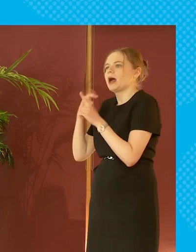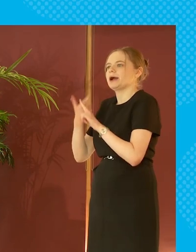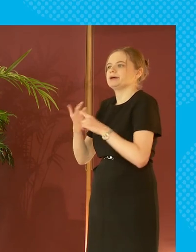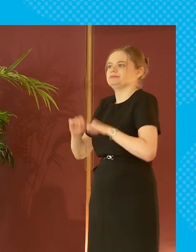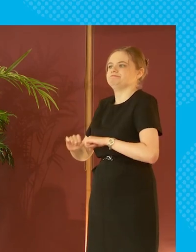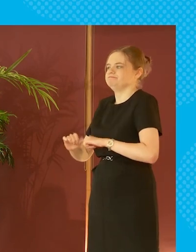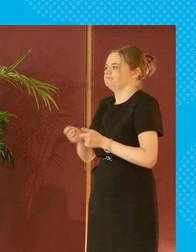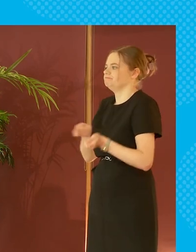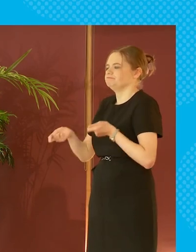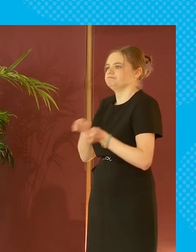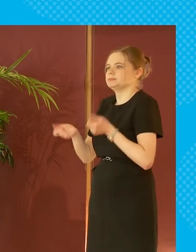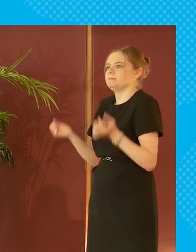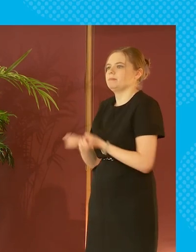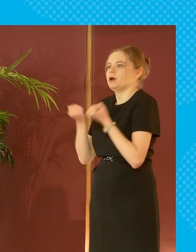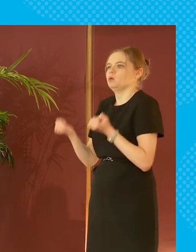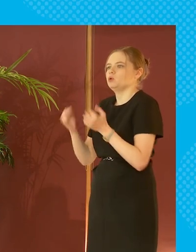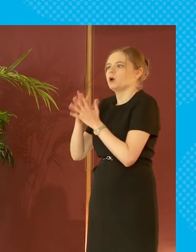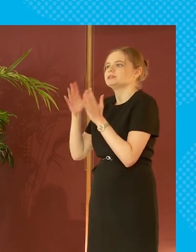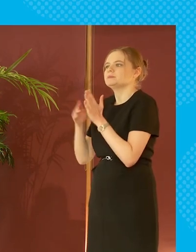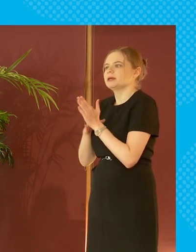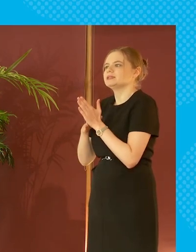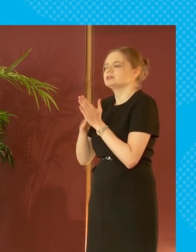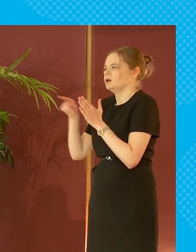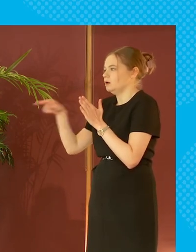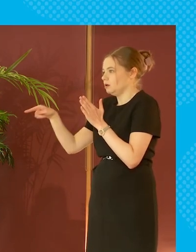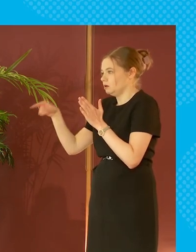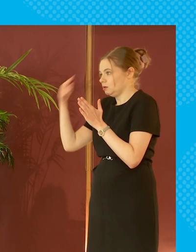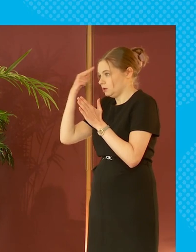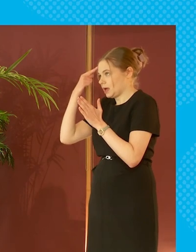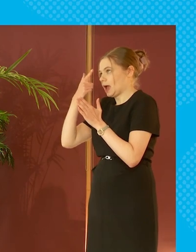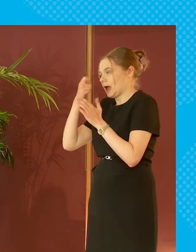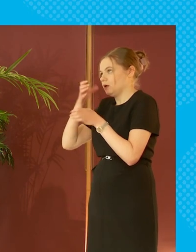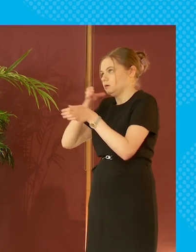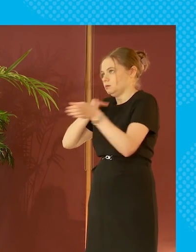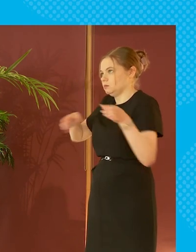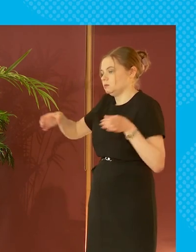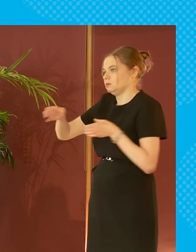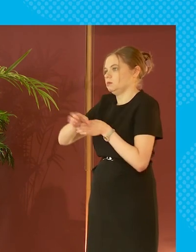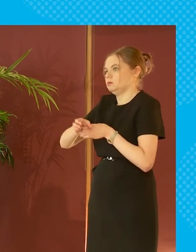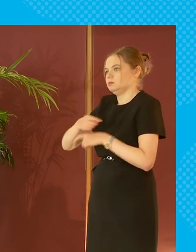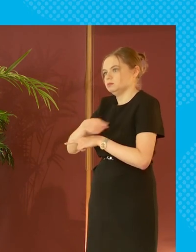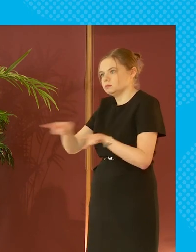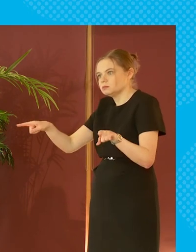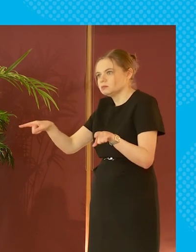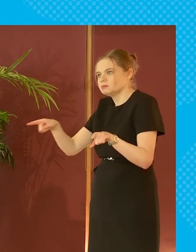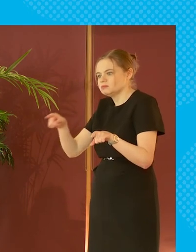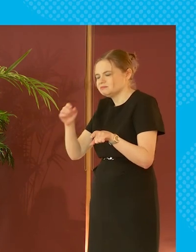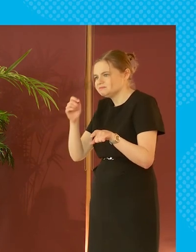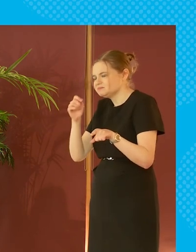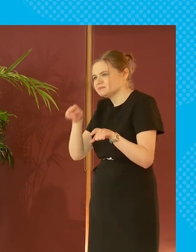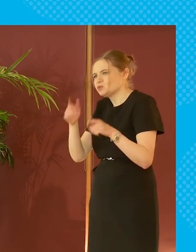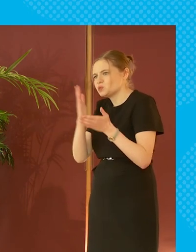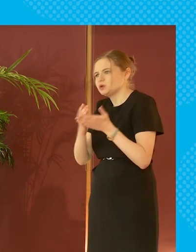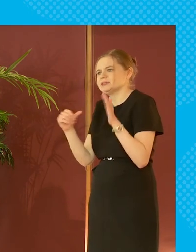sitting in power in westminster he's not going to have any understanding of how